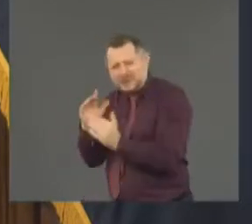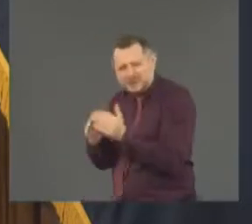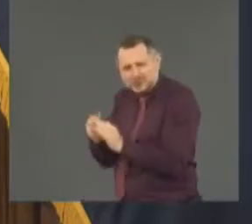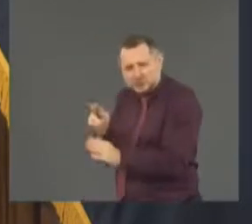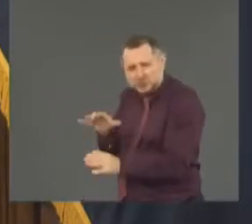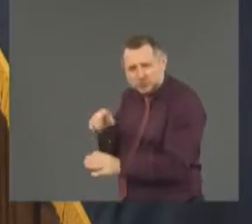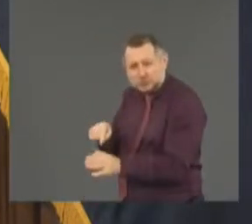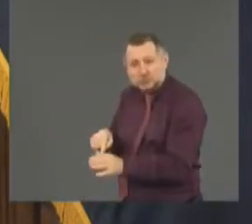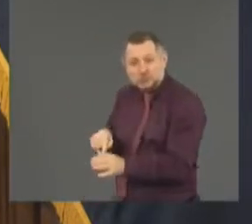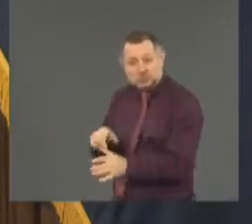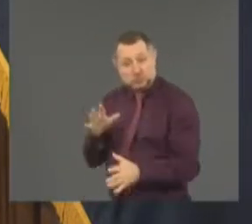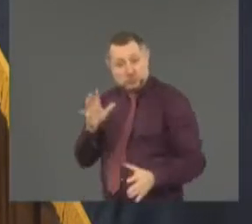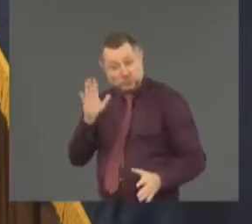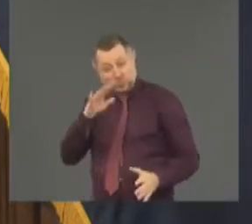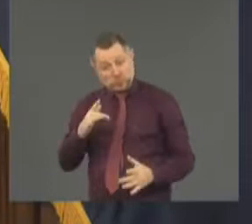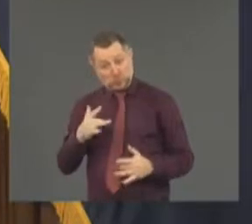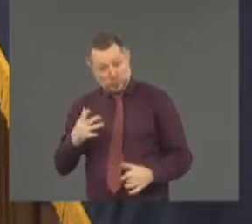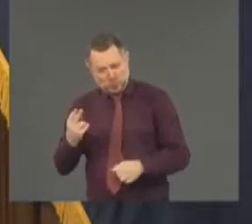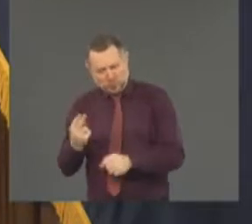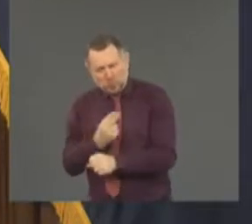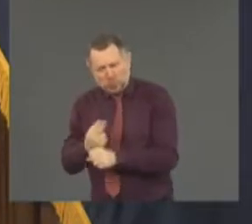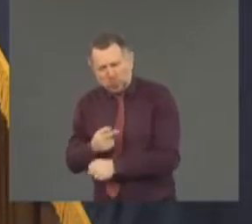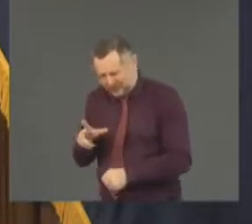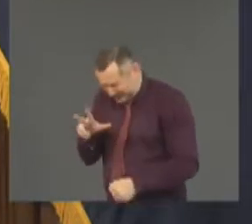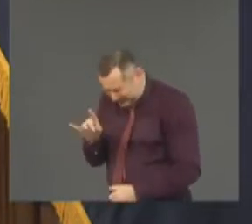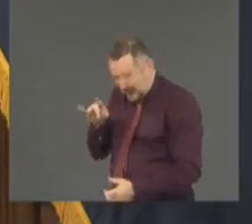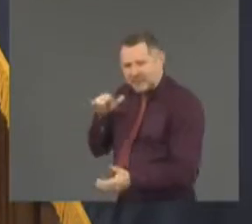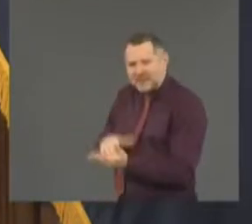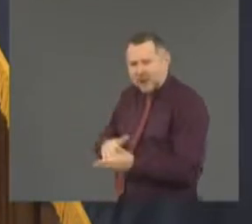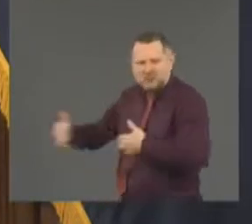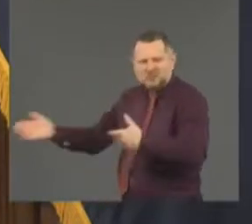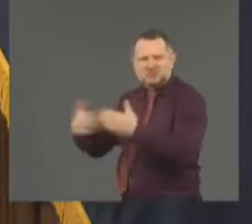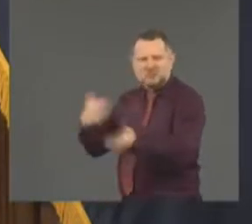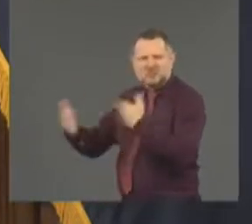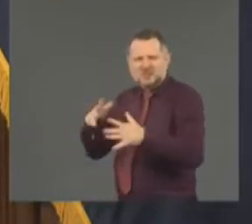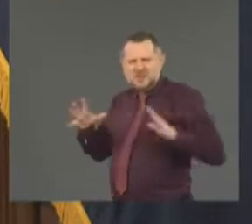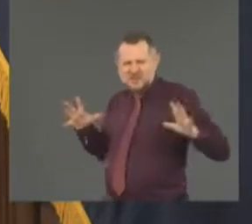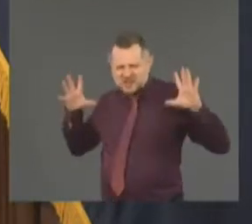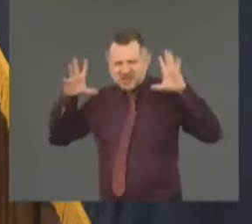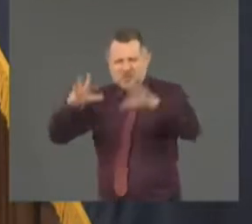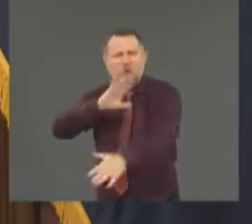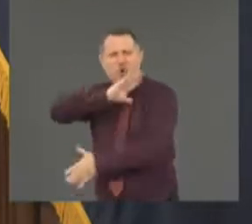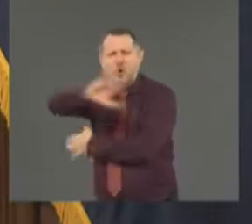38,000 people and protect property.